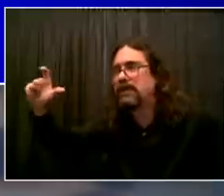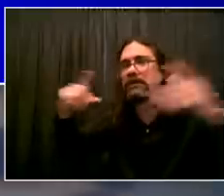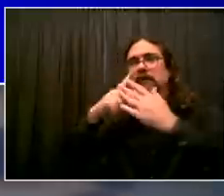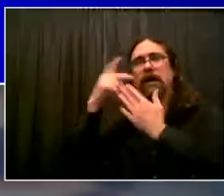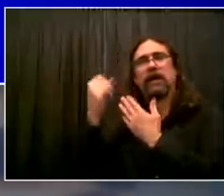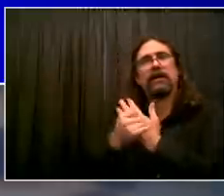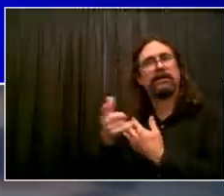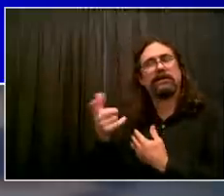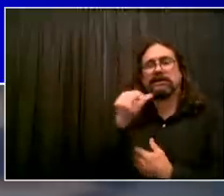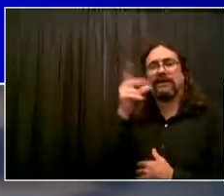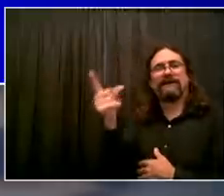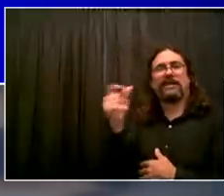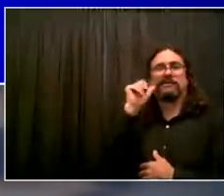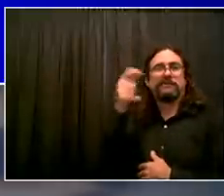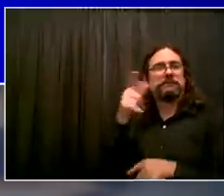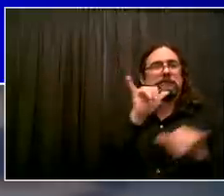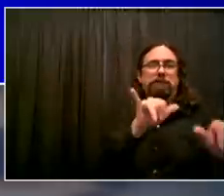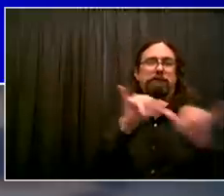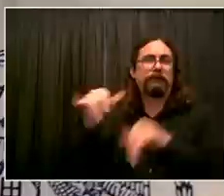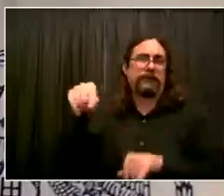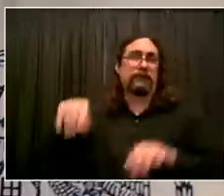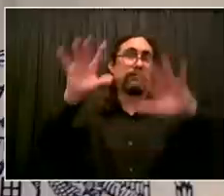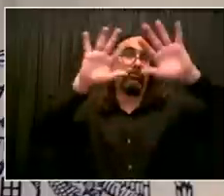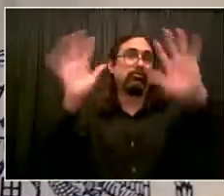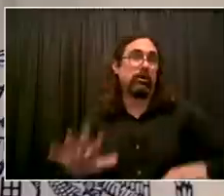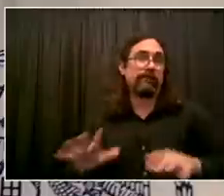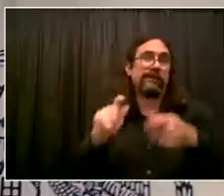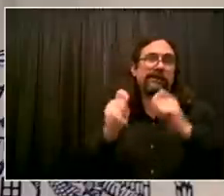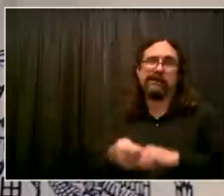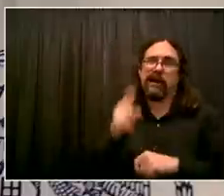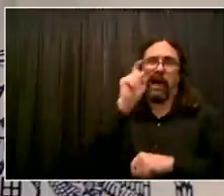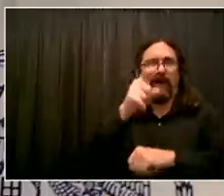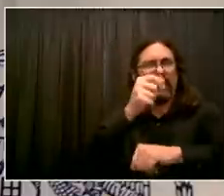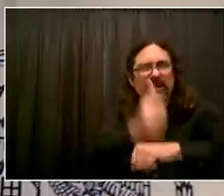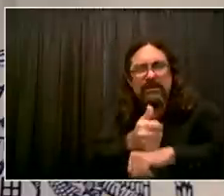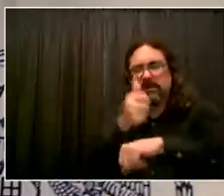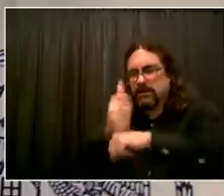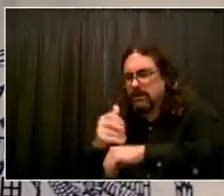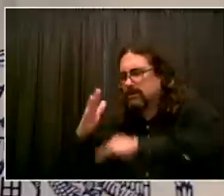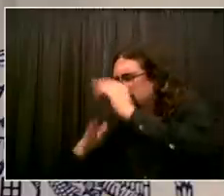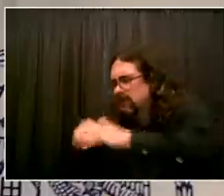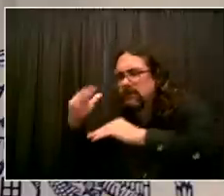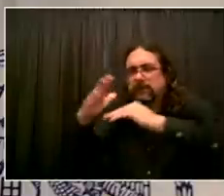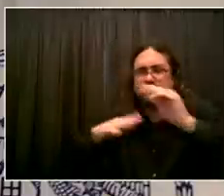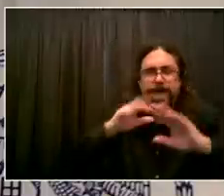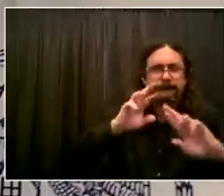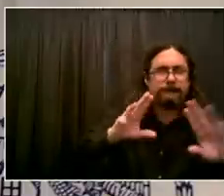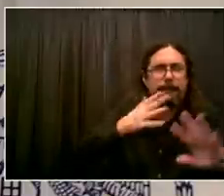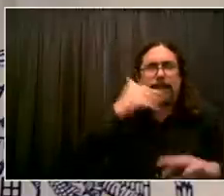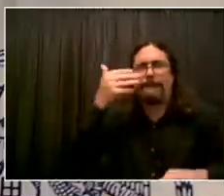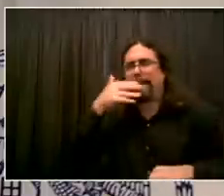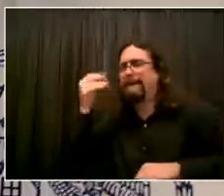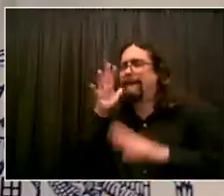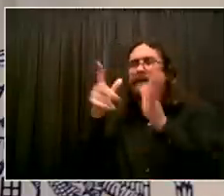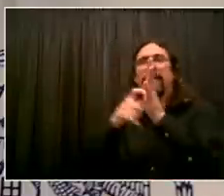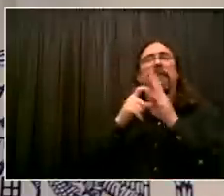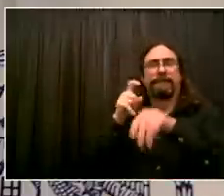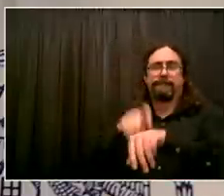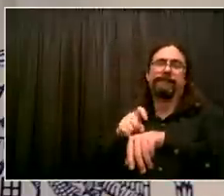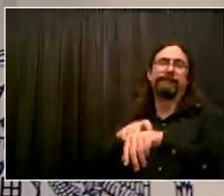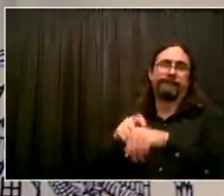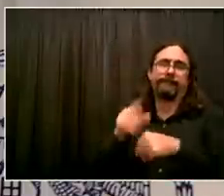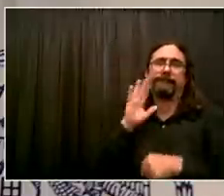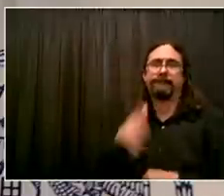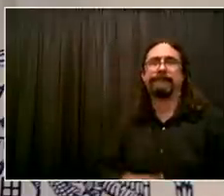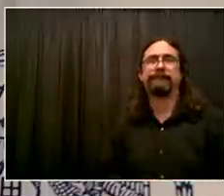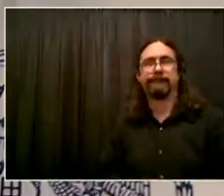on the front line, who saw the effect of Hurricane Ida, who have been fighting for a long time to make sure communities are protected. One of